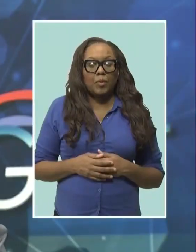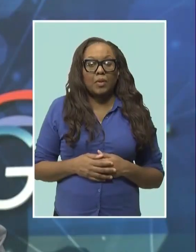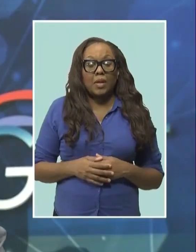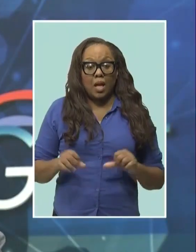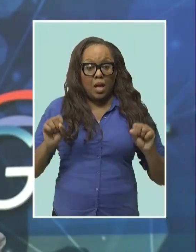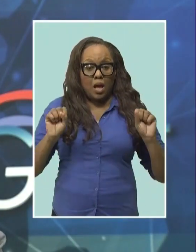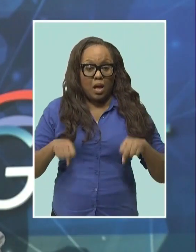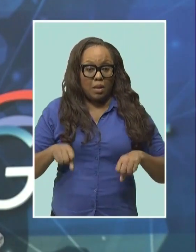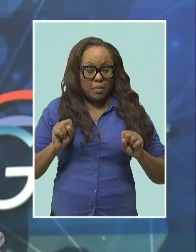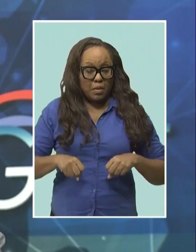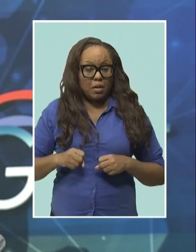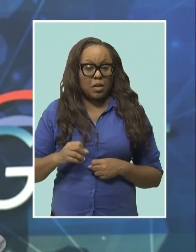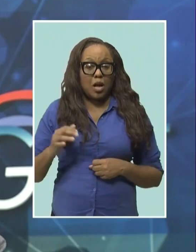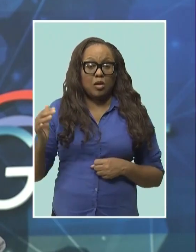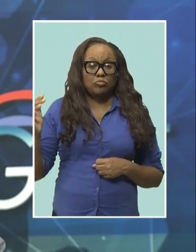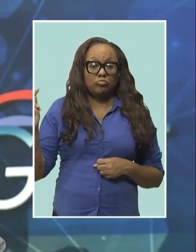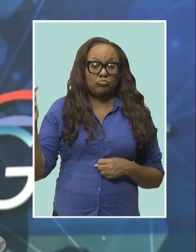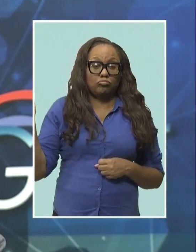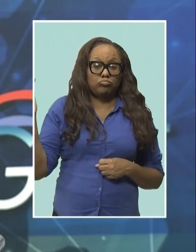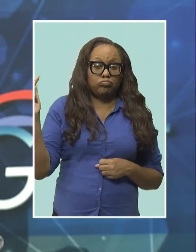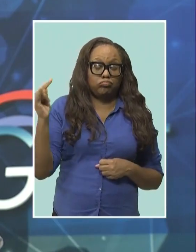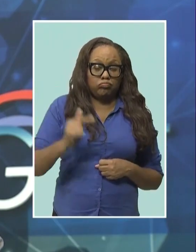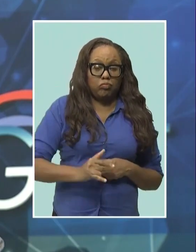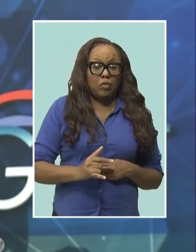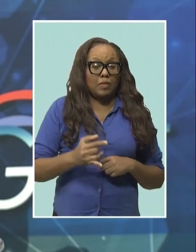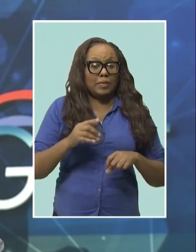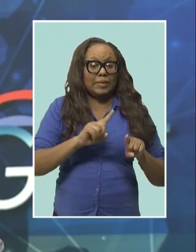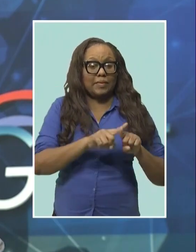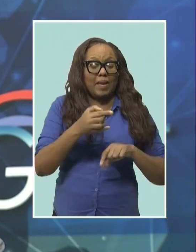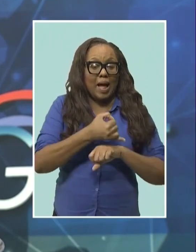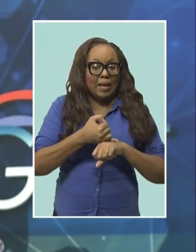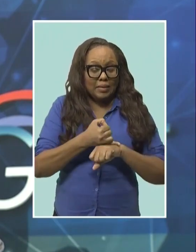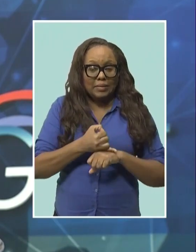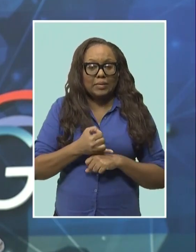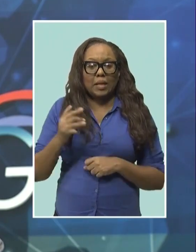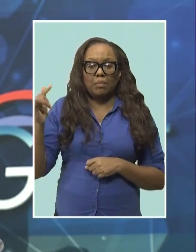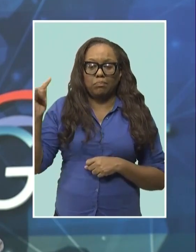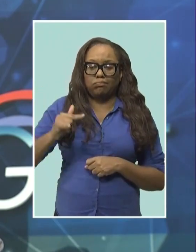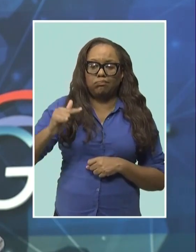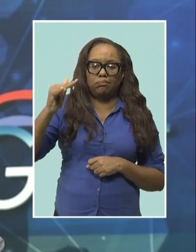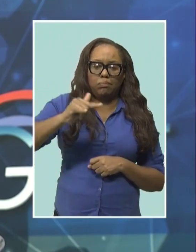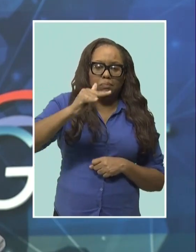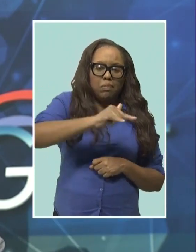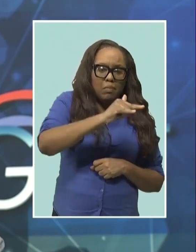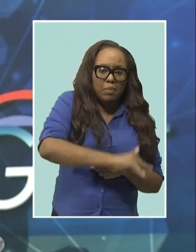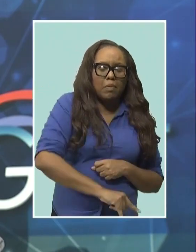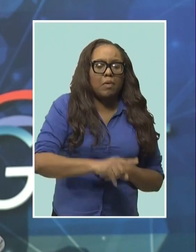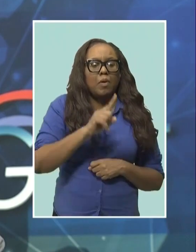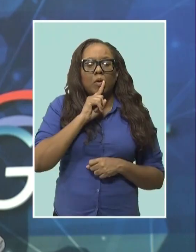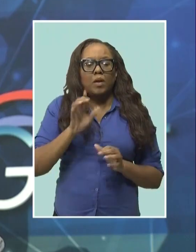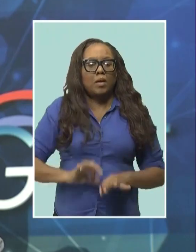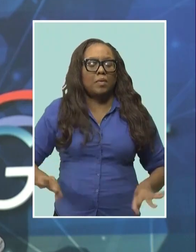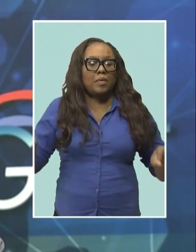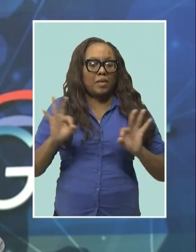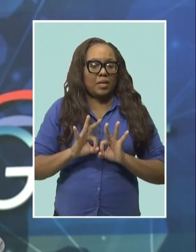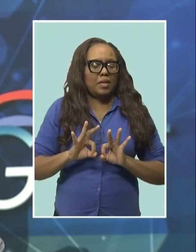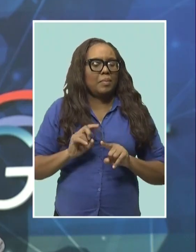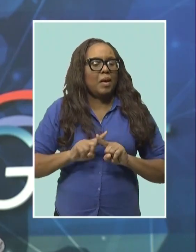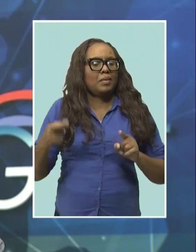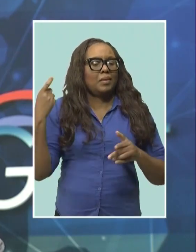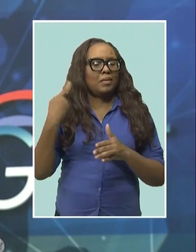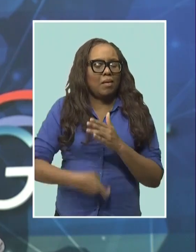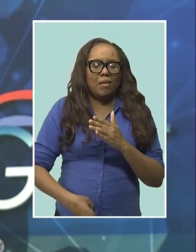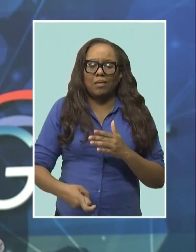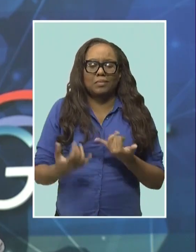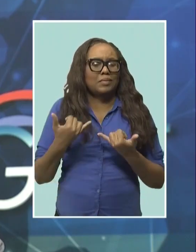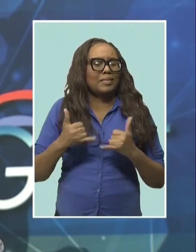Intra-regional travel is once again in the spotlight. And while increased and new airlift are welcomed, the cost of flying in the